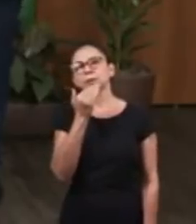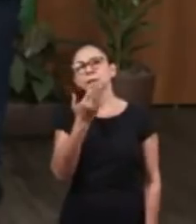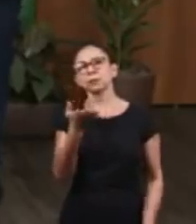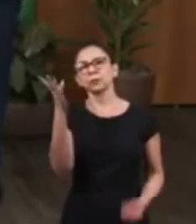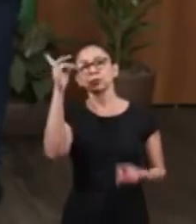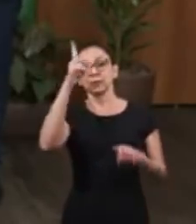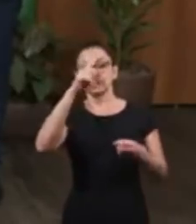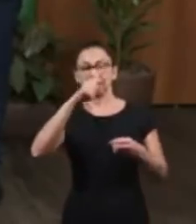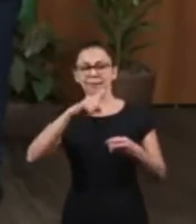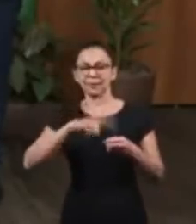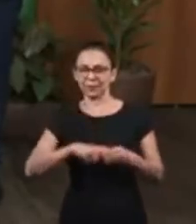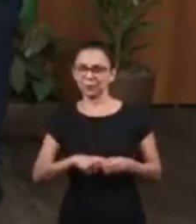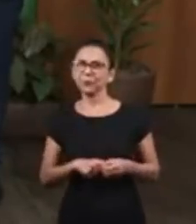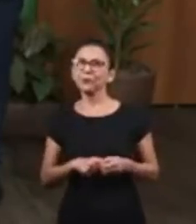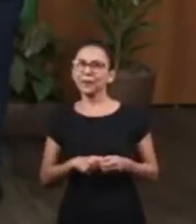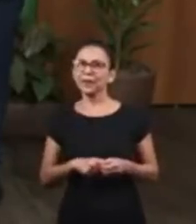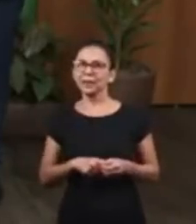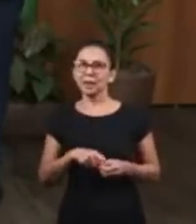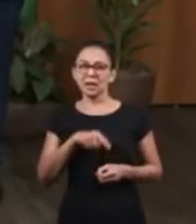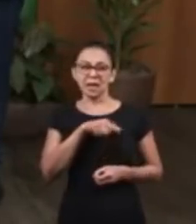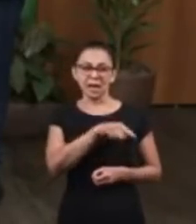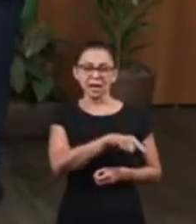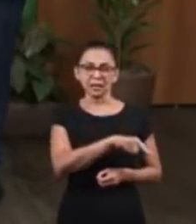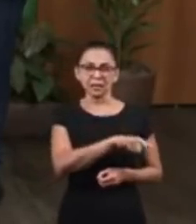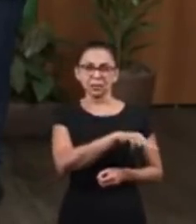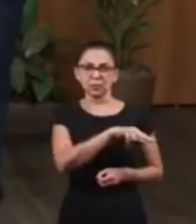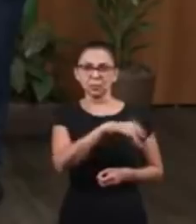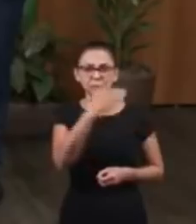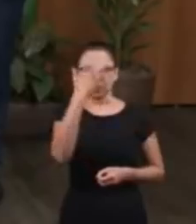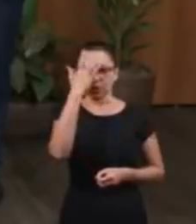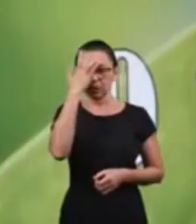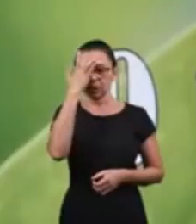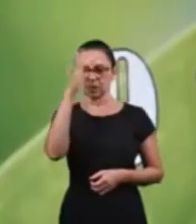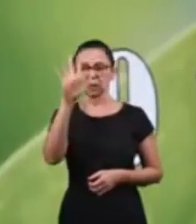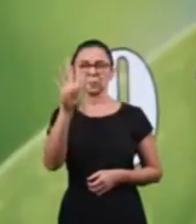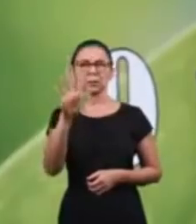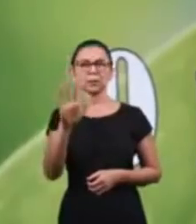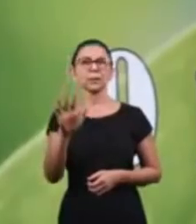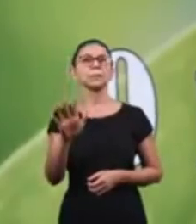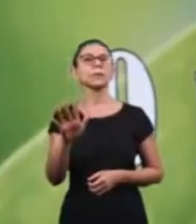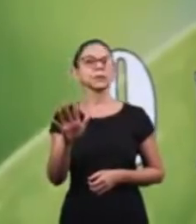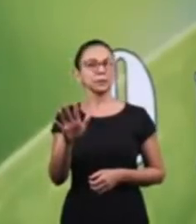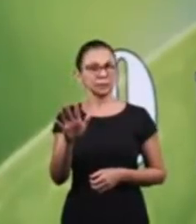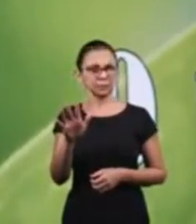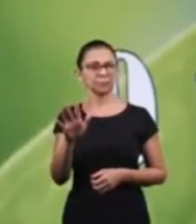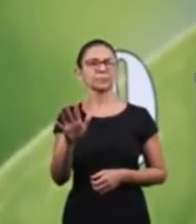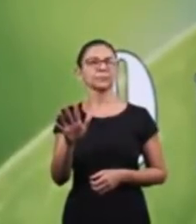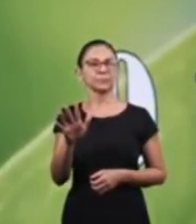food should be returned to them without them knowing.